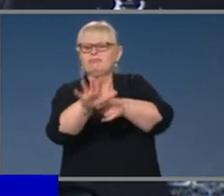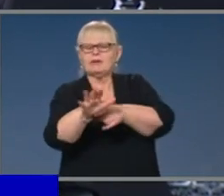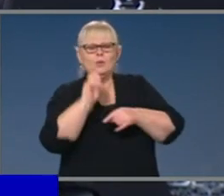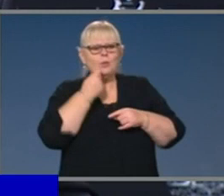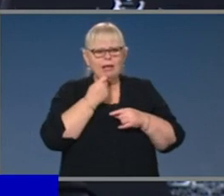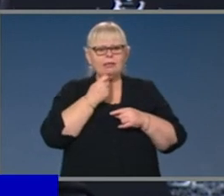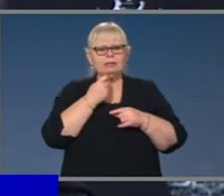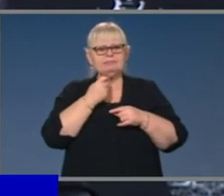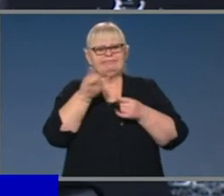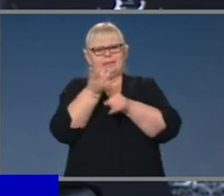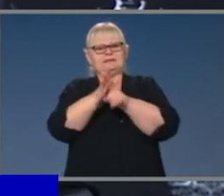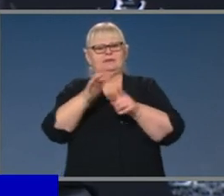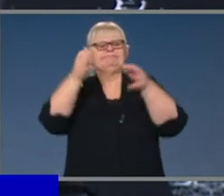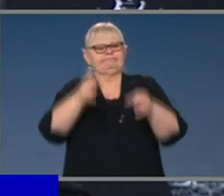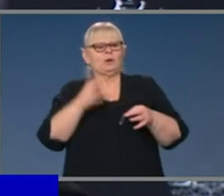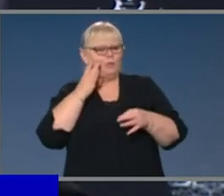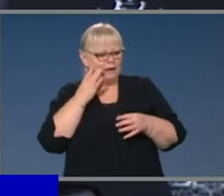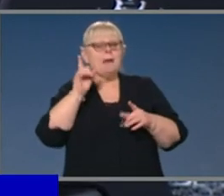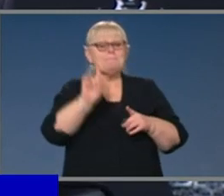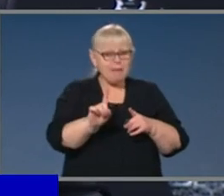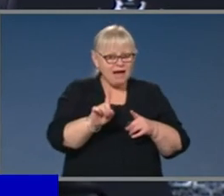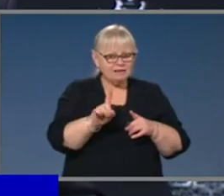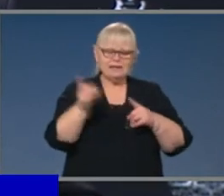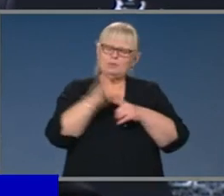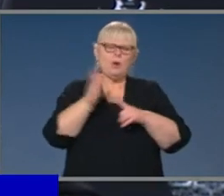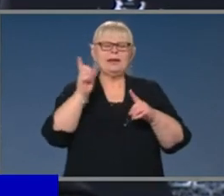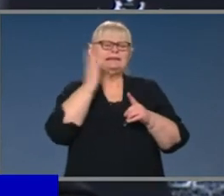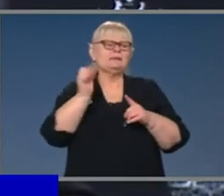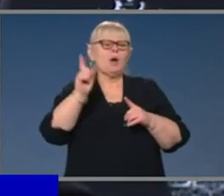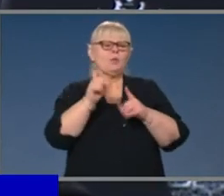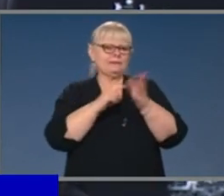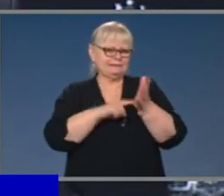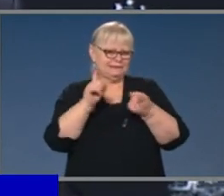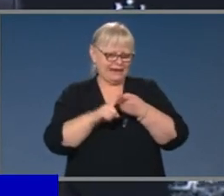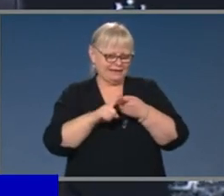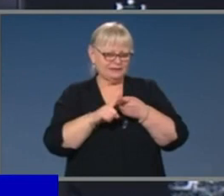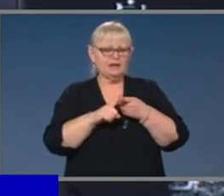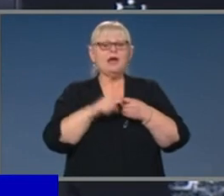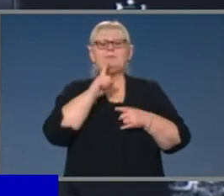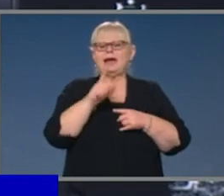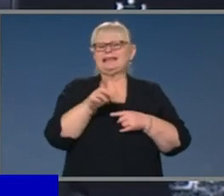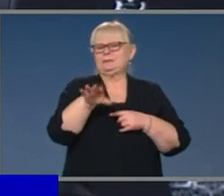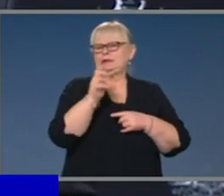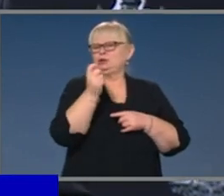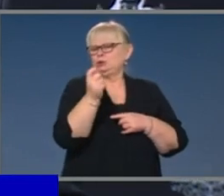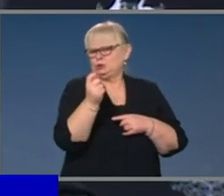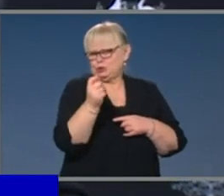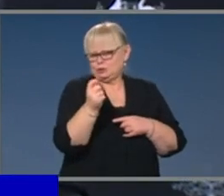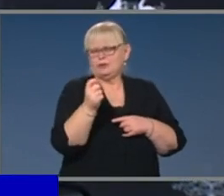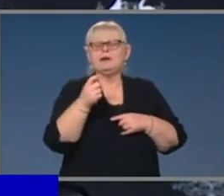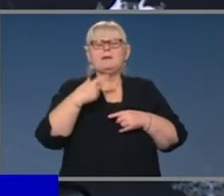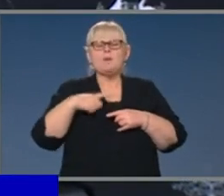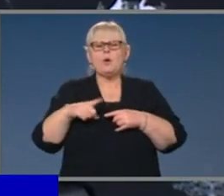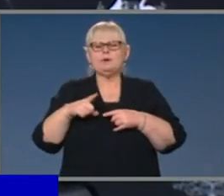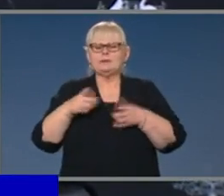own conclusions. But what is important, whatever date that is, that it is nominated as soon as possible, because that will enable